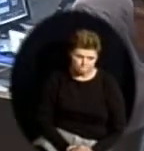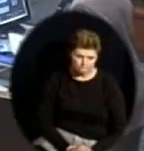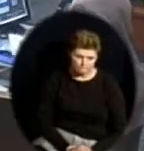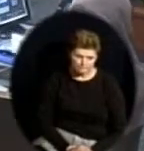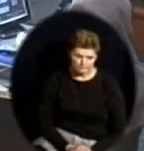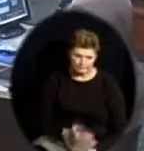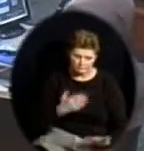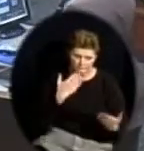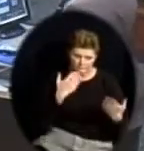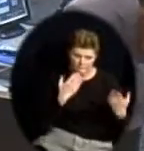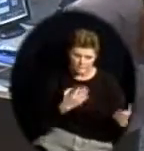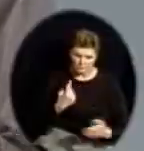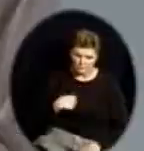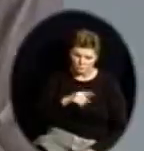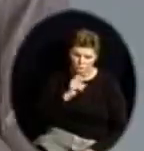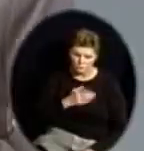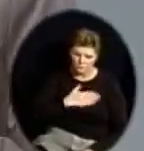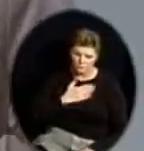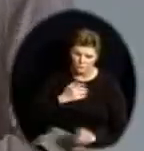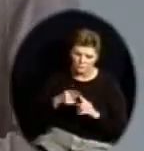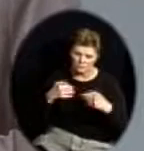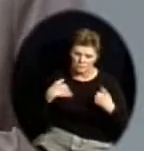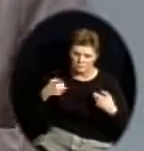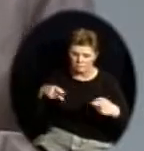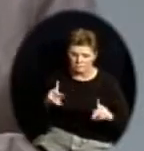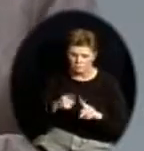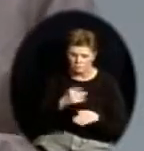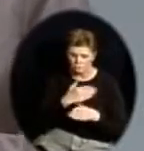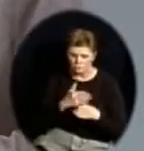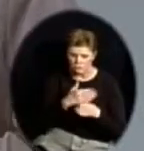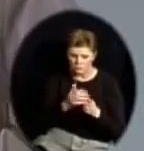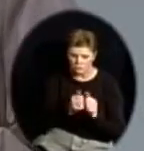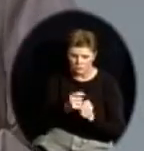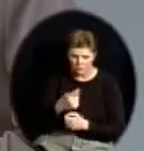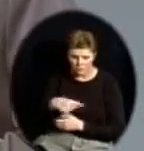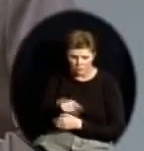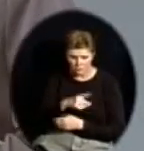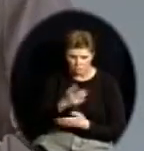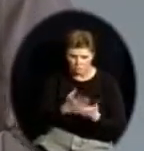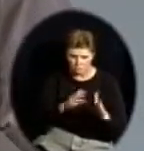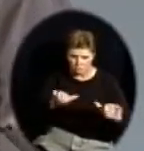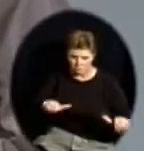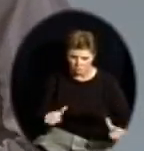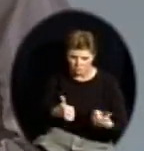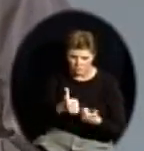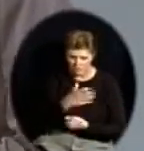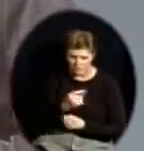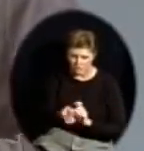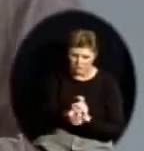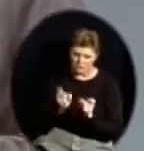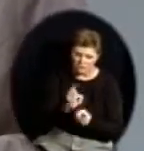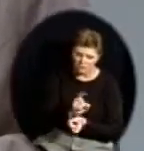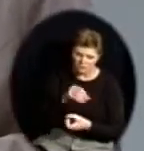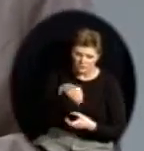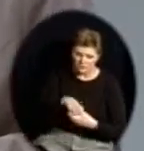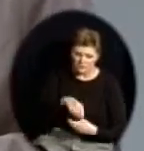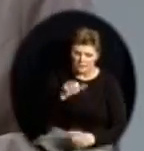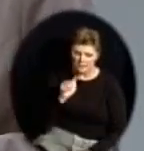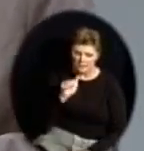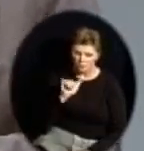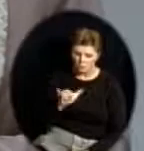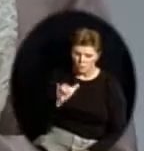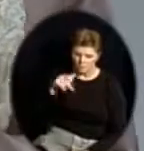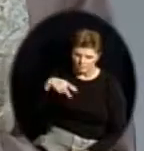Thank you. We're pleased to have the opportunity to share with you about some of the challenges and changes in AYP, Adequate Yearly Progress.